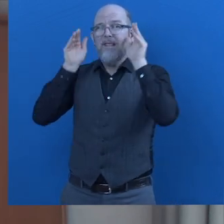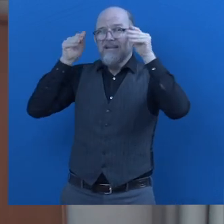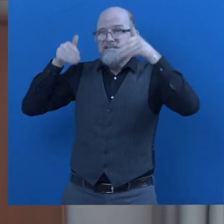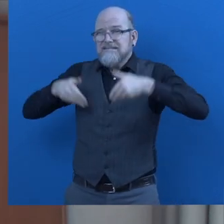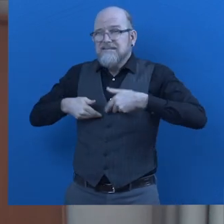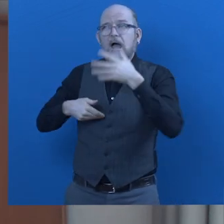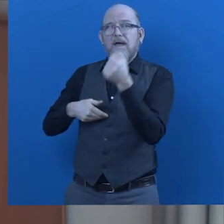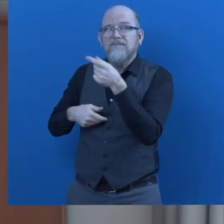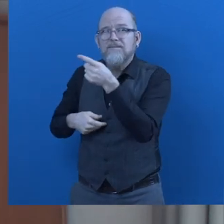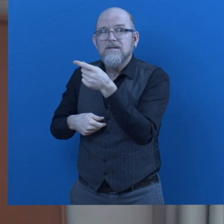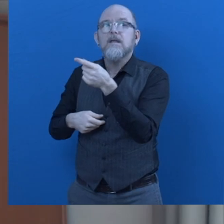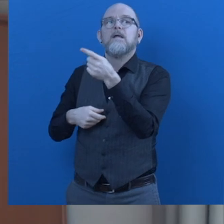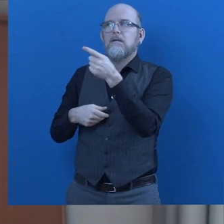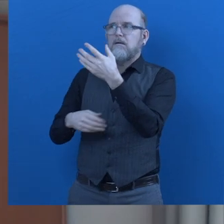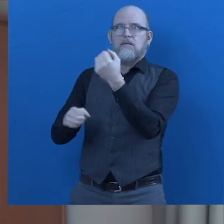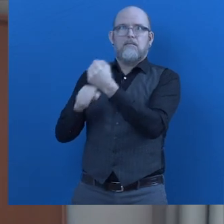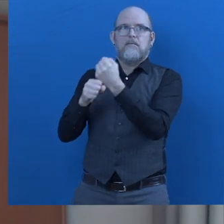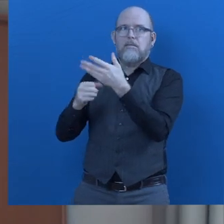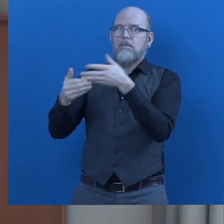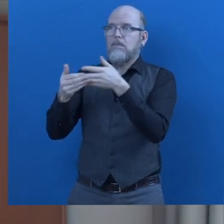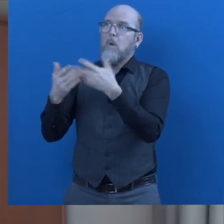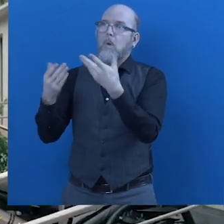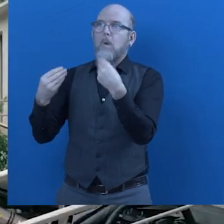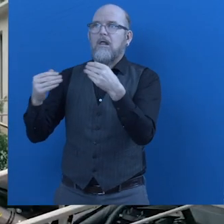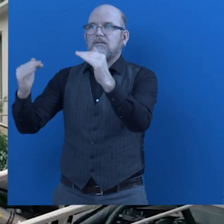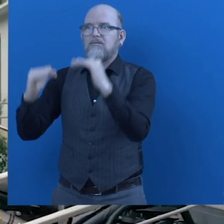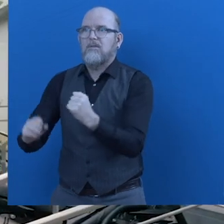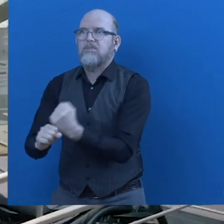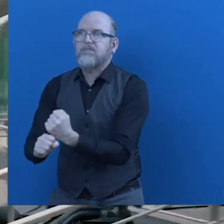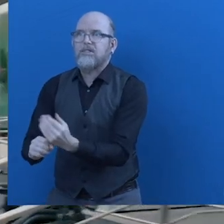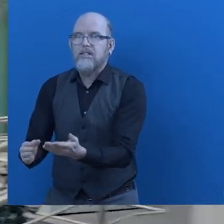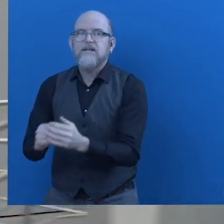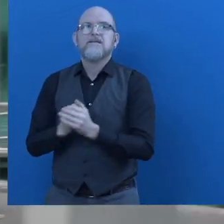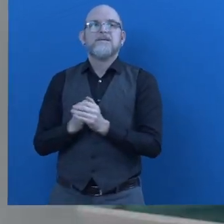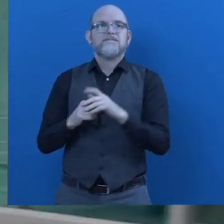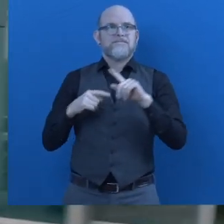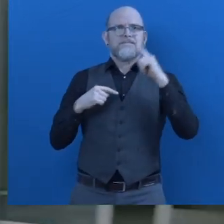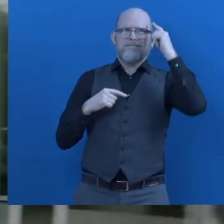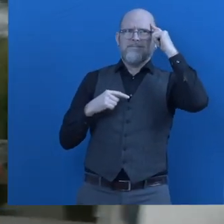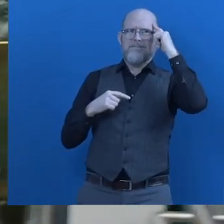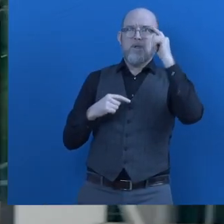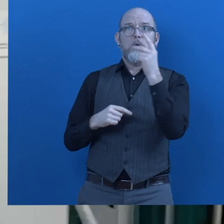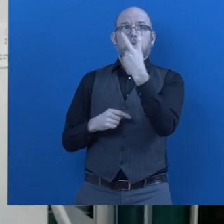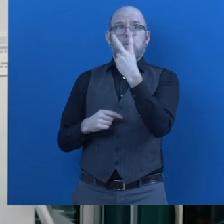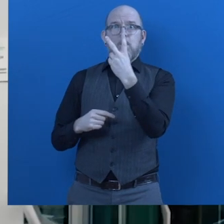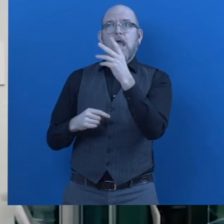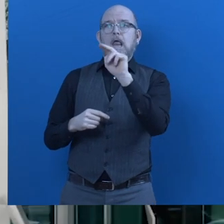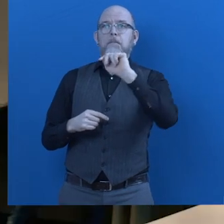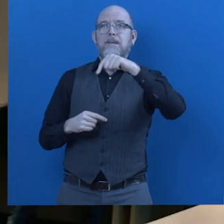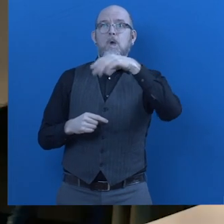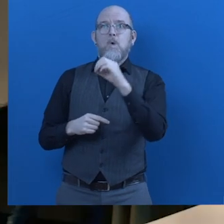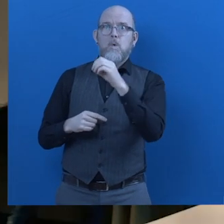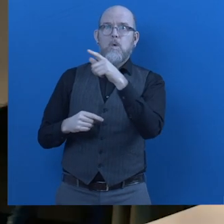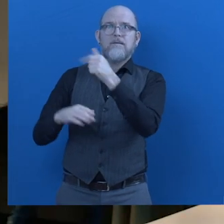unemployed or have a job below their capacities. Two directors active in not-for-profit organizations